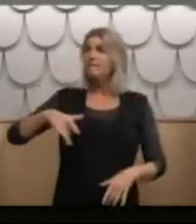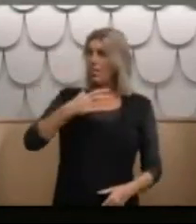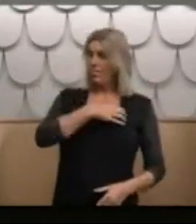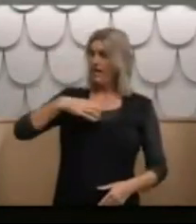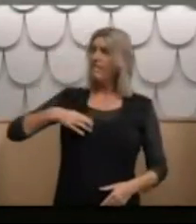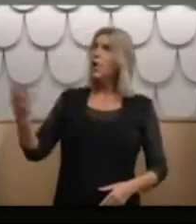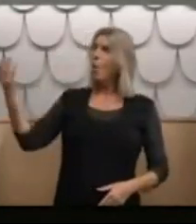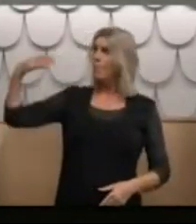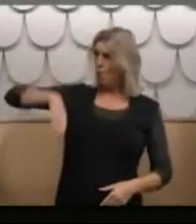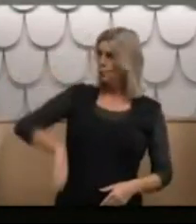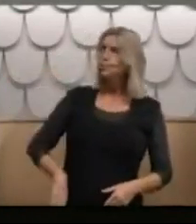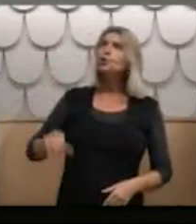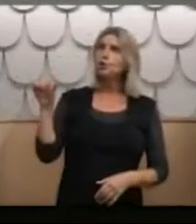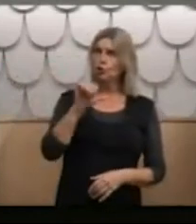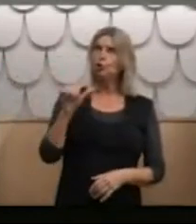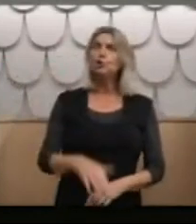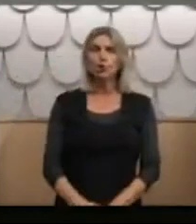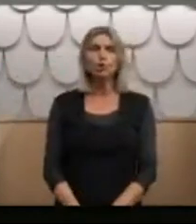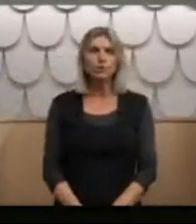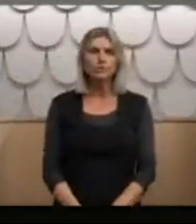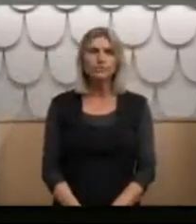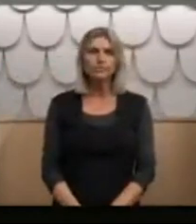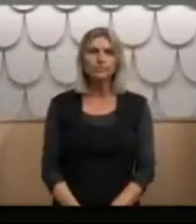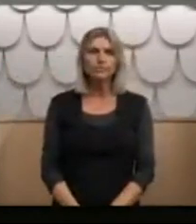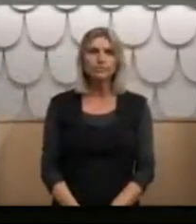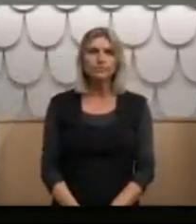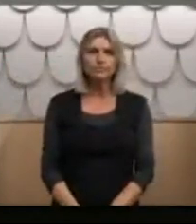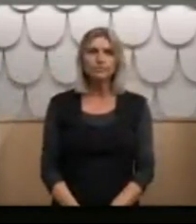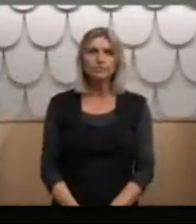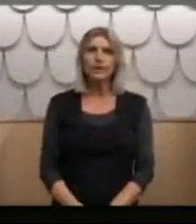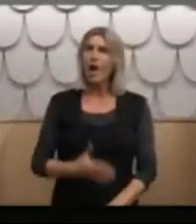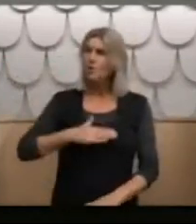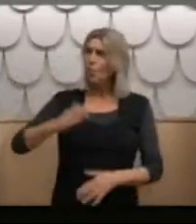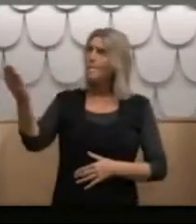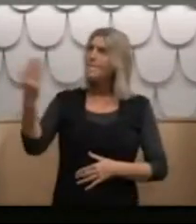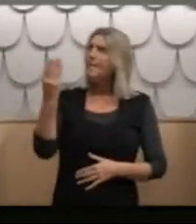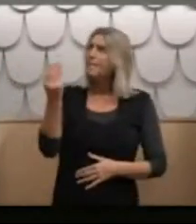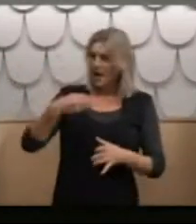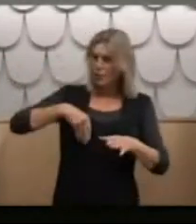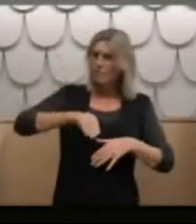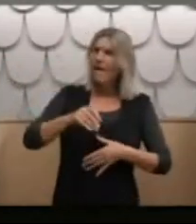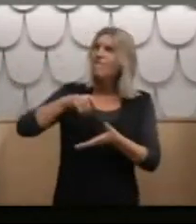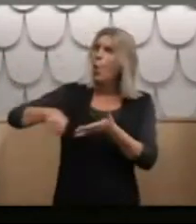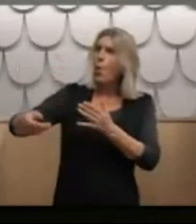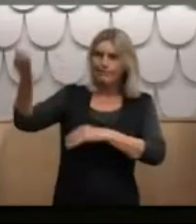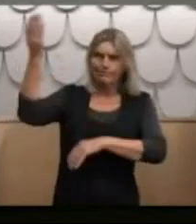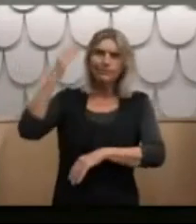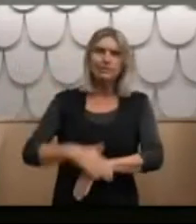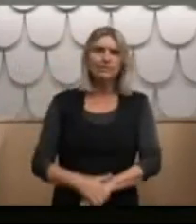I also want my legal fees returned with interest. They should have been paid for by the government.